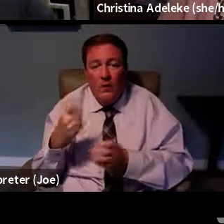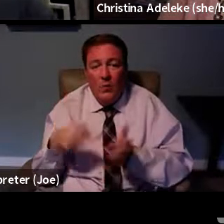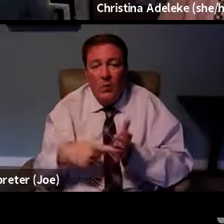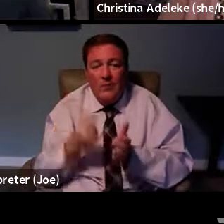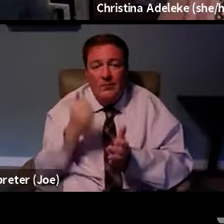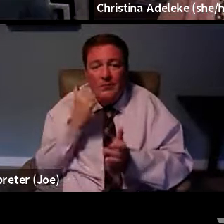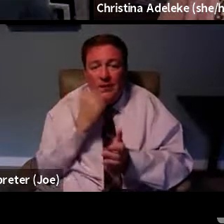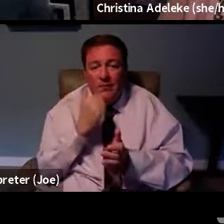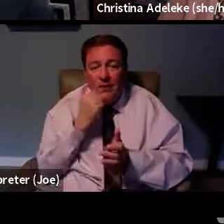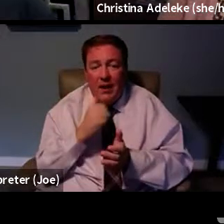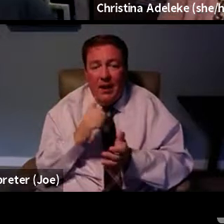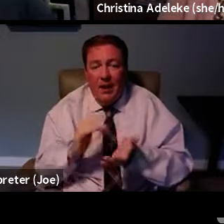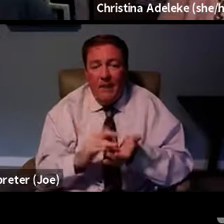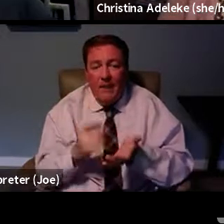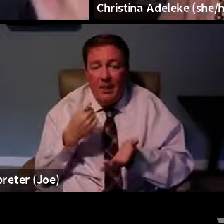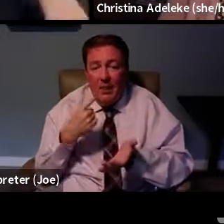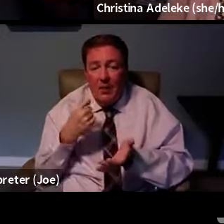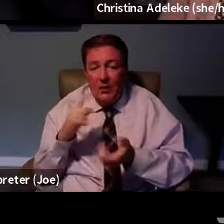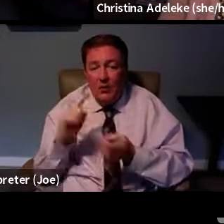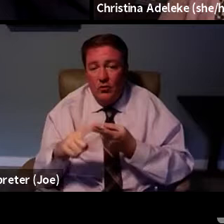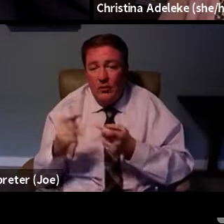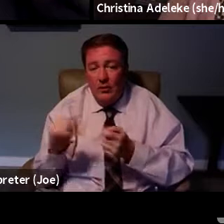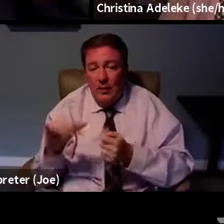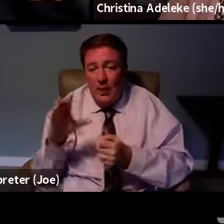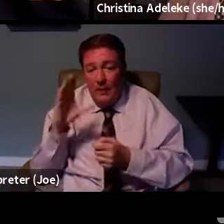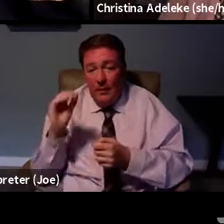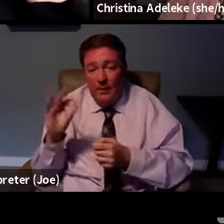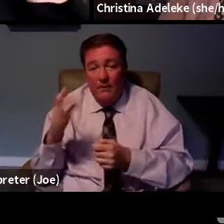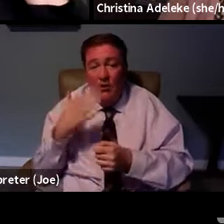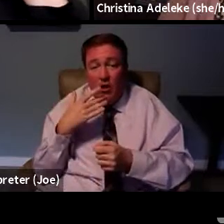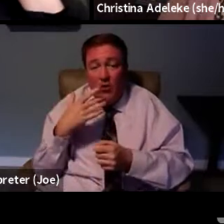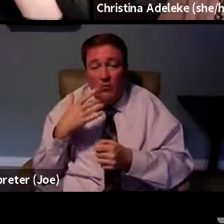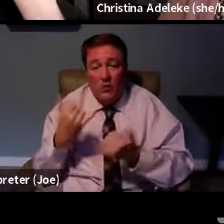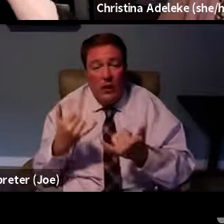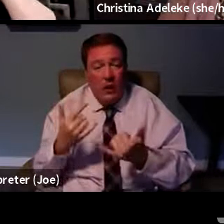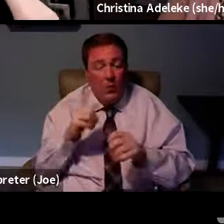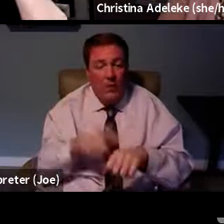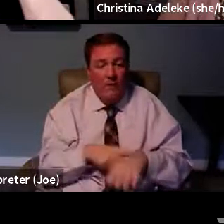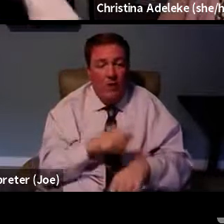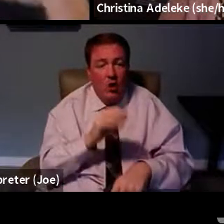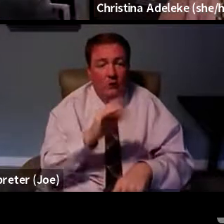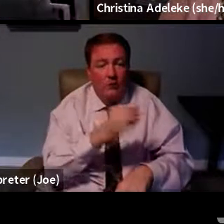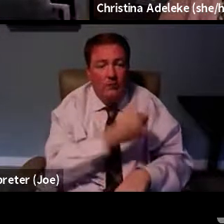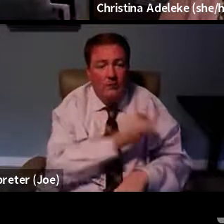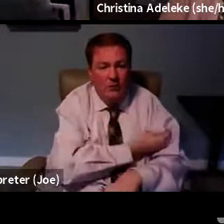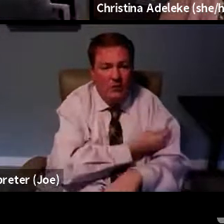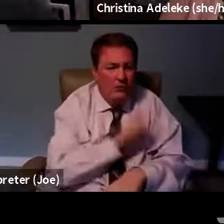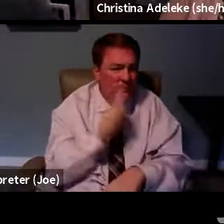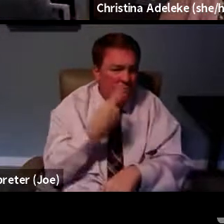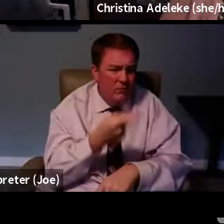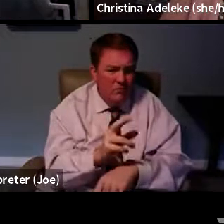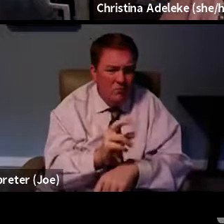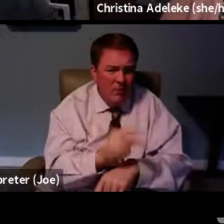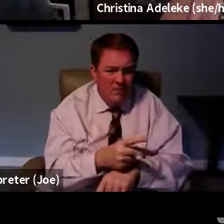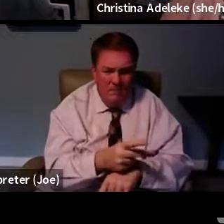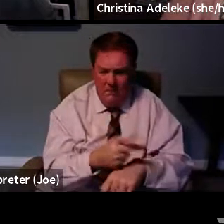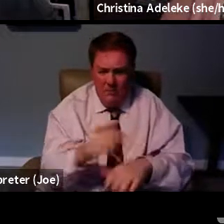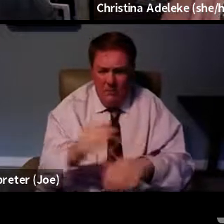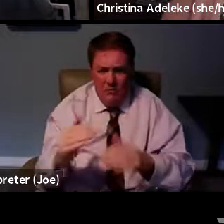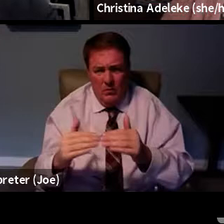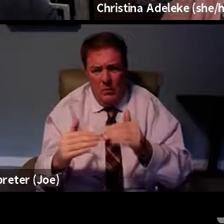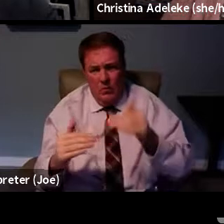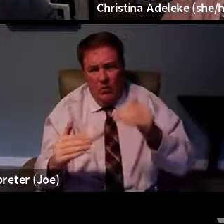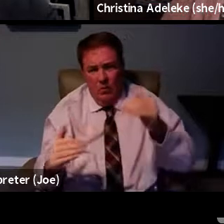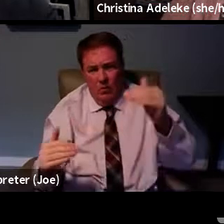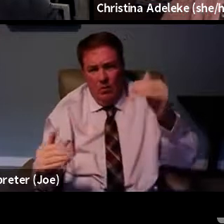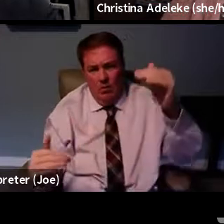color. And now we're going to have long-term injectables for PrEP. So, you know, that we